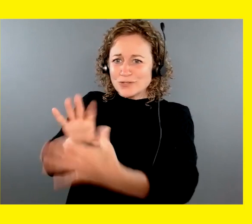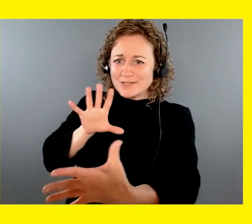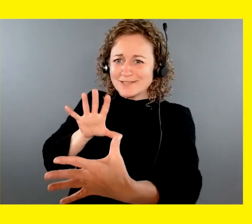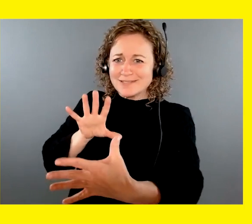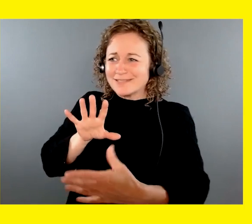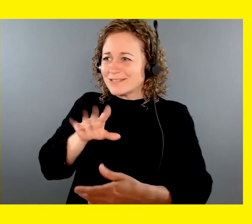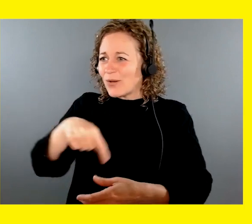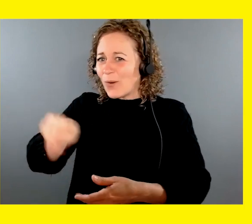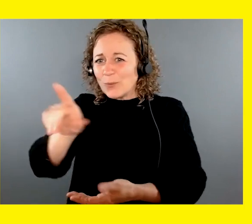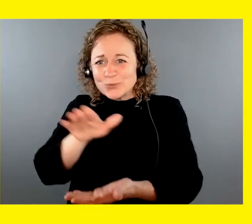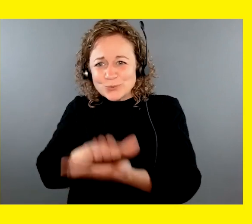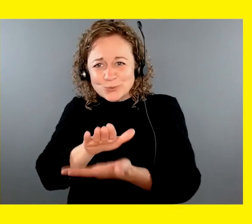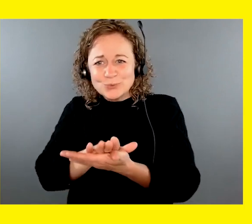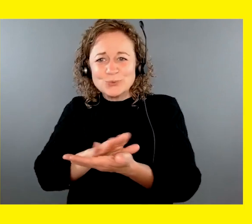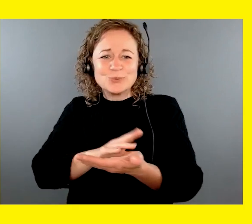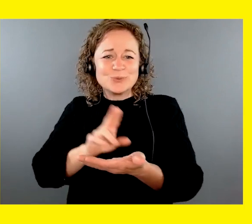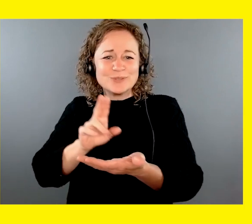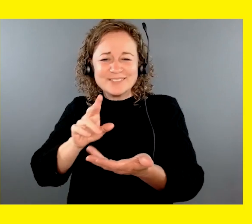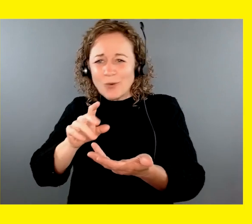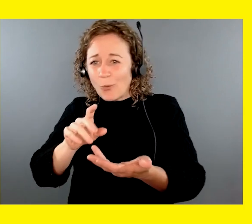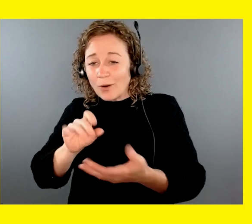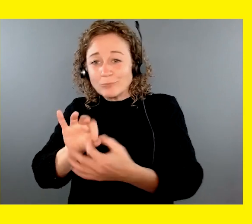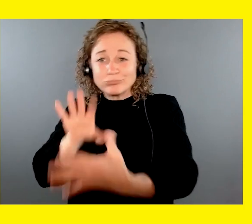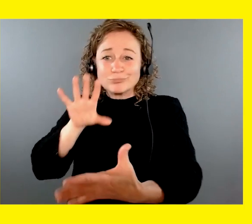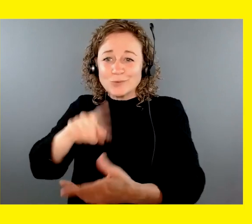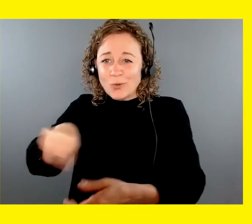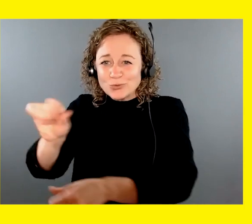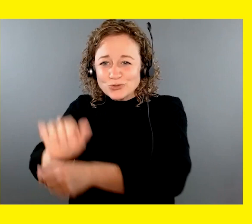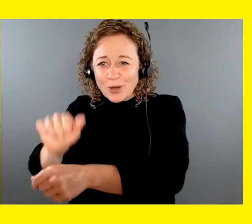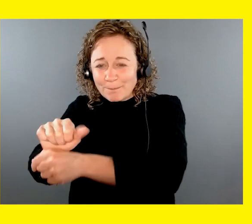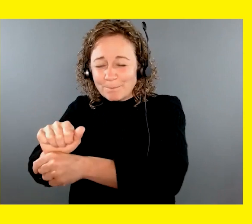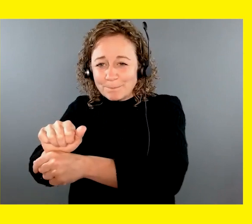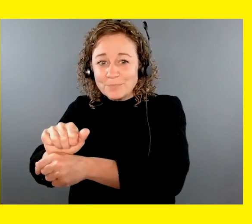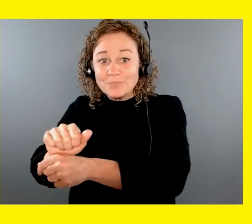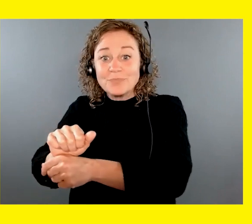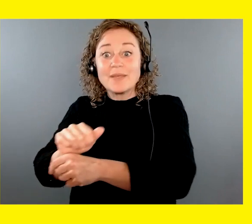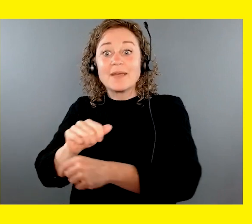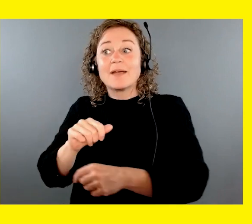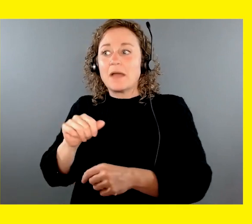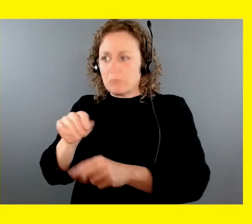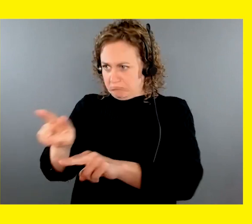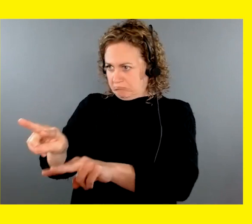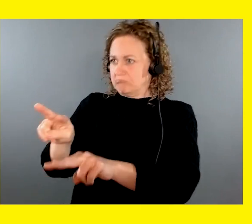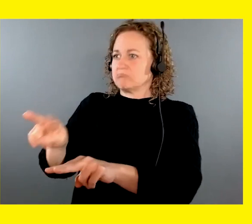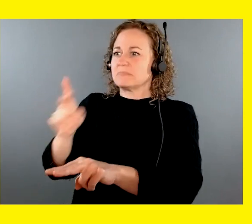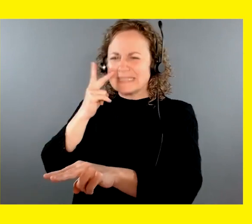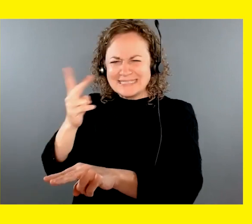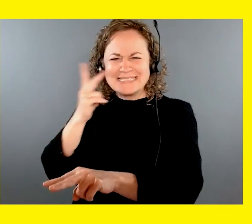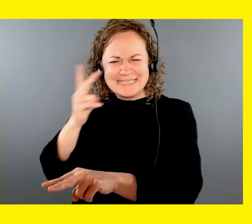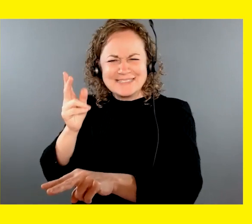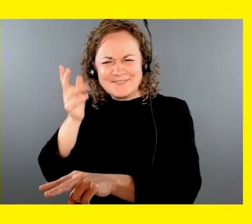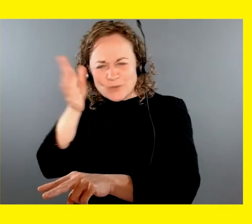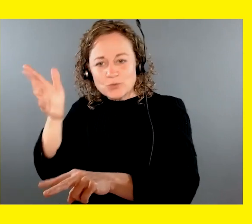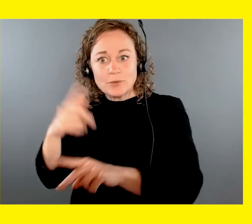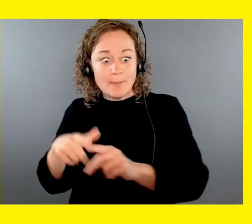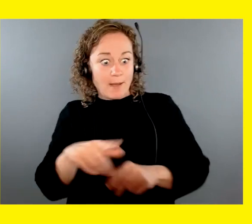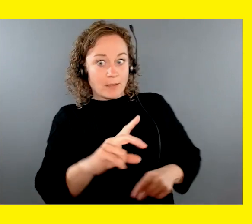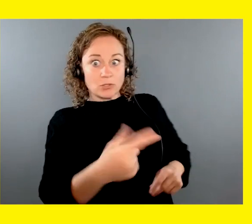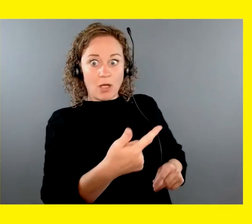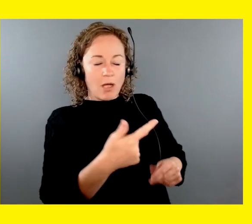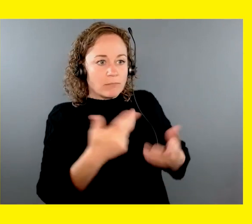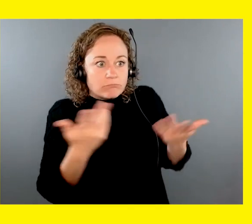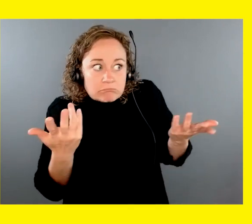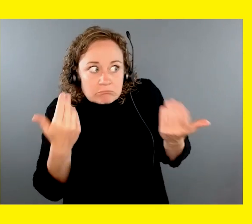go off to a new job. But with the guide dogs you don't know what their future will be, you don't know if they'll become guide dogs, you don't know how